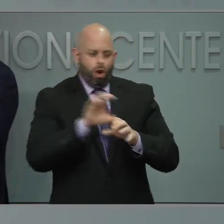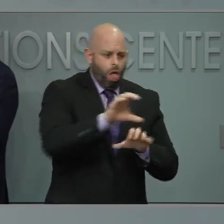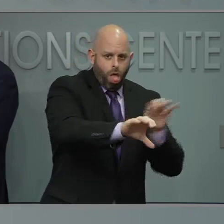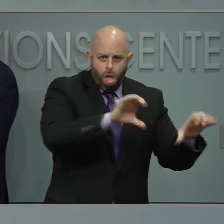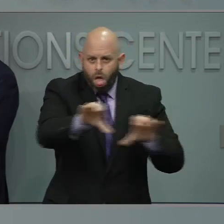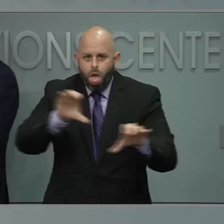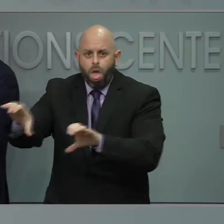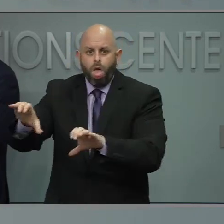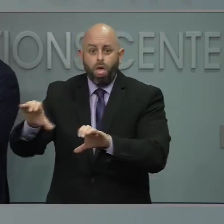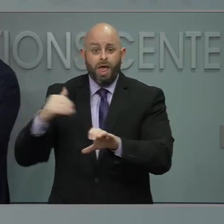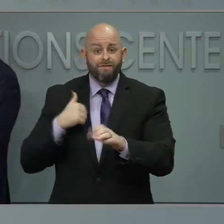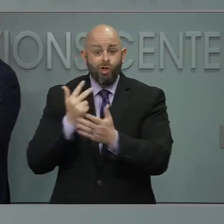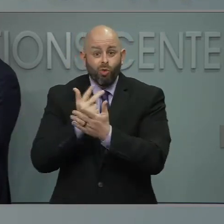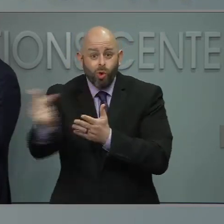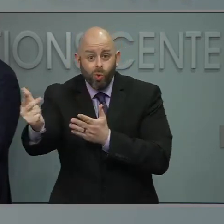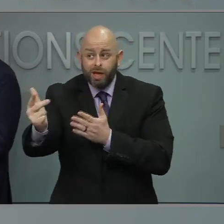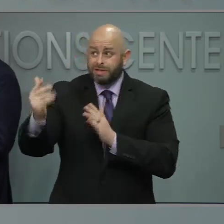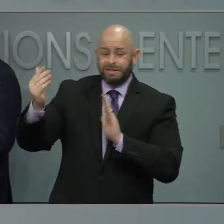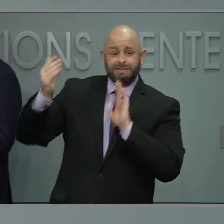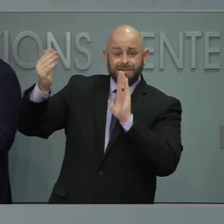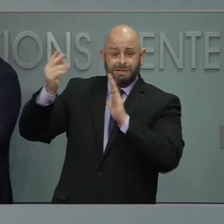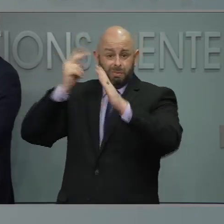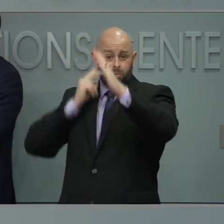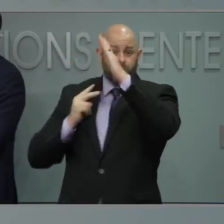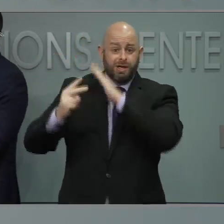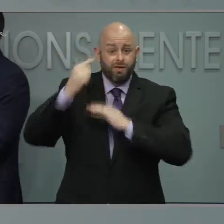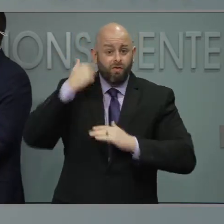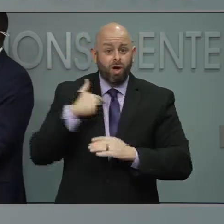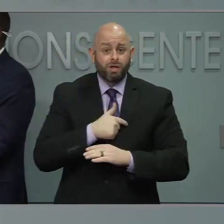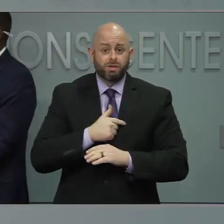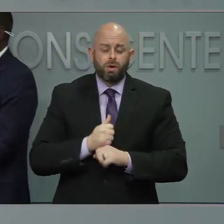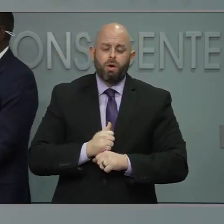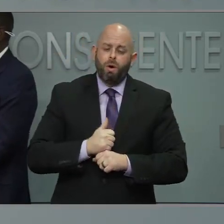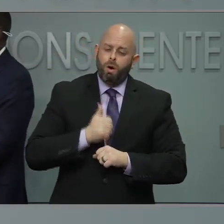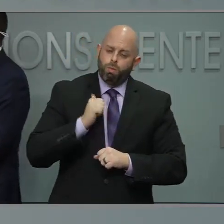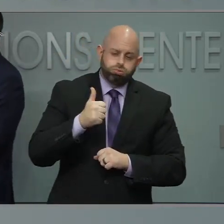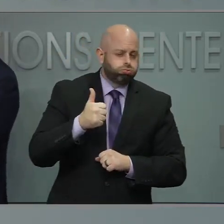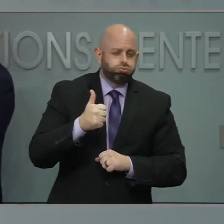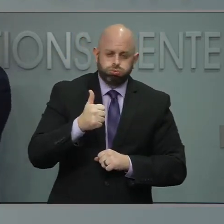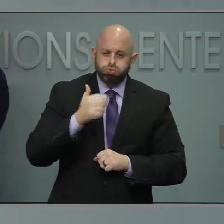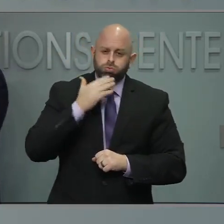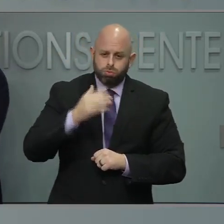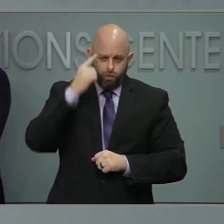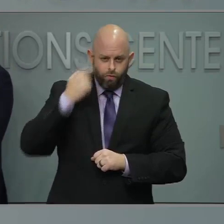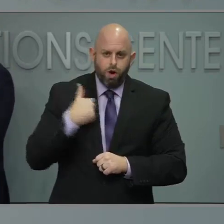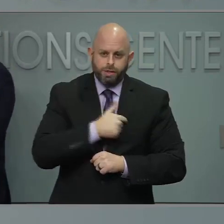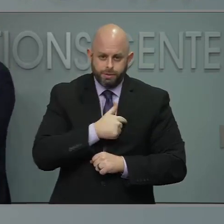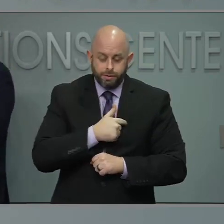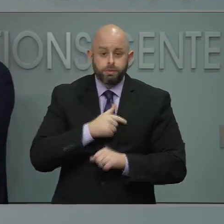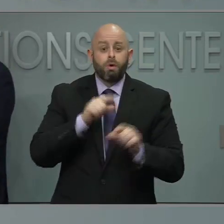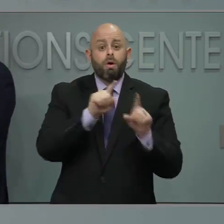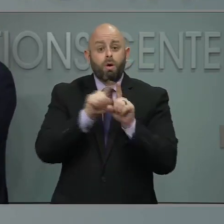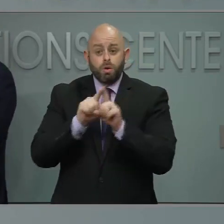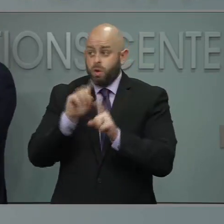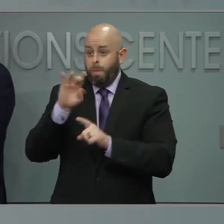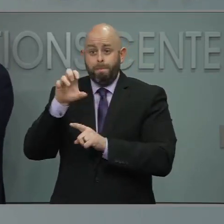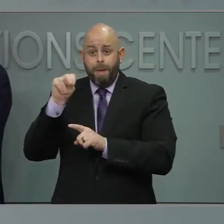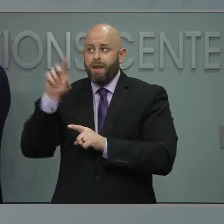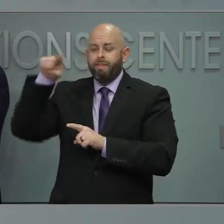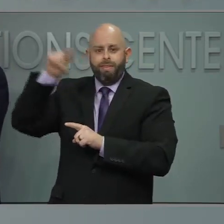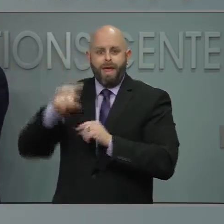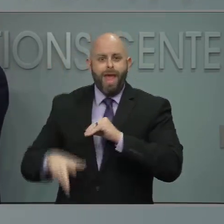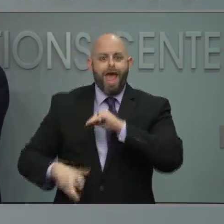having this three weeks of prediction has been good. And what they've been able to do is add a little bit more each week.